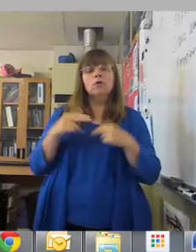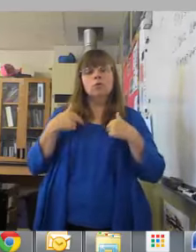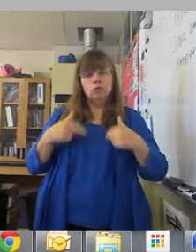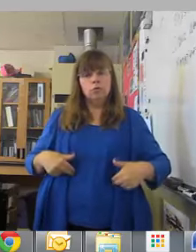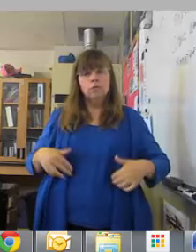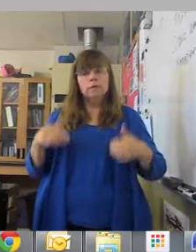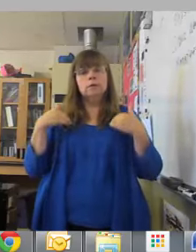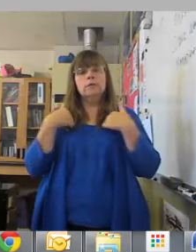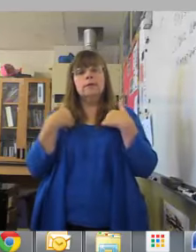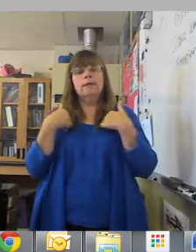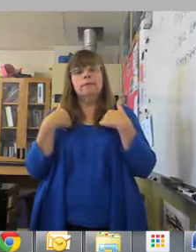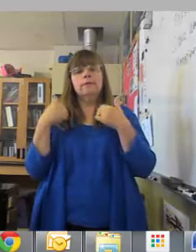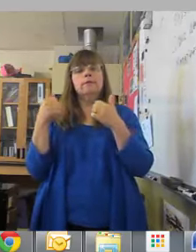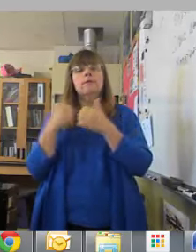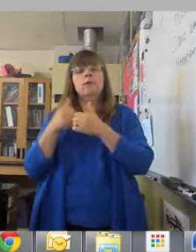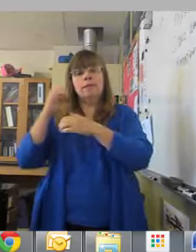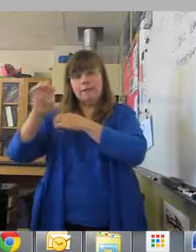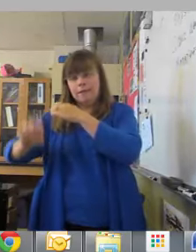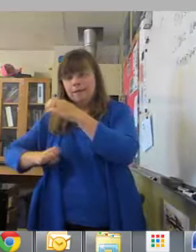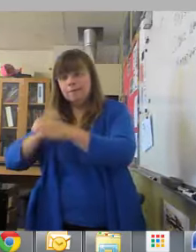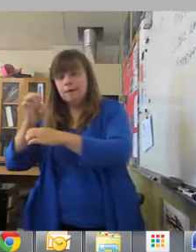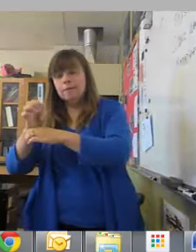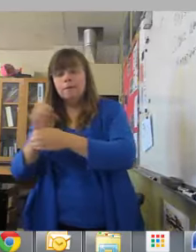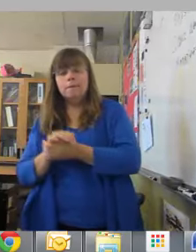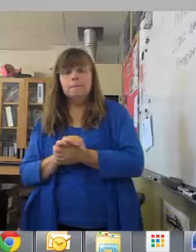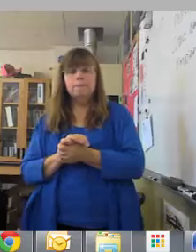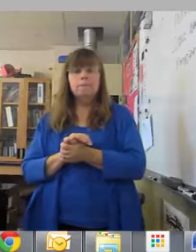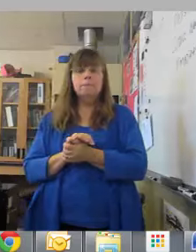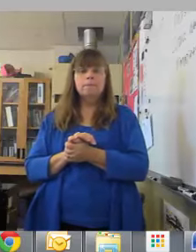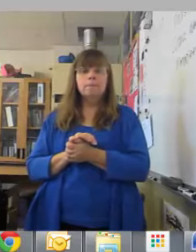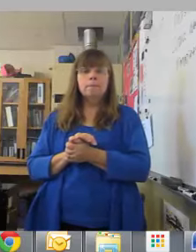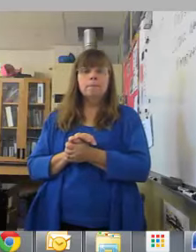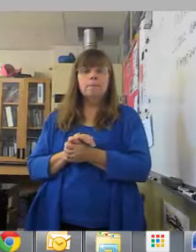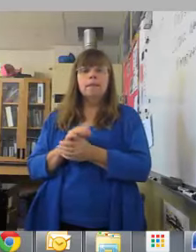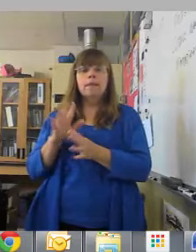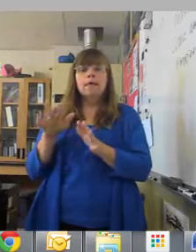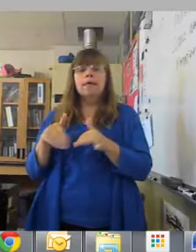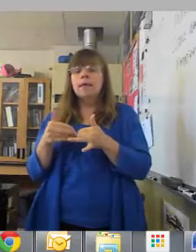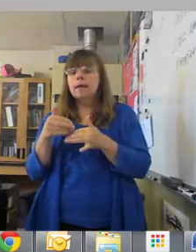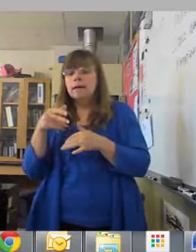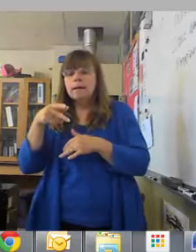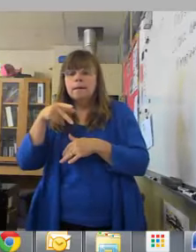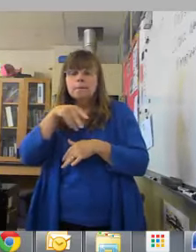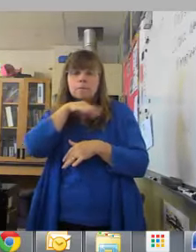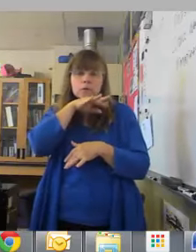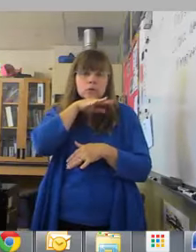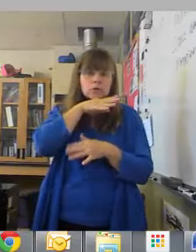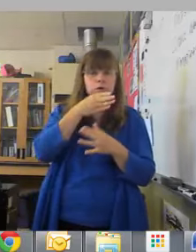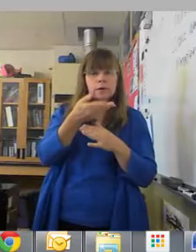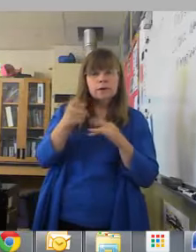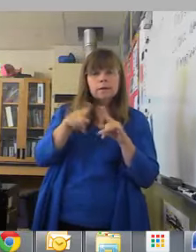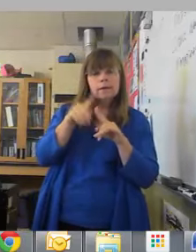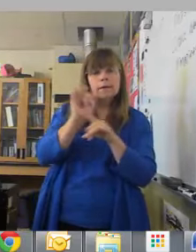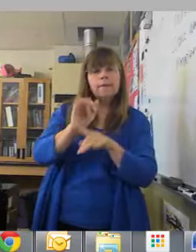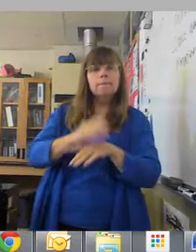animals or with the environment. So humans with the environment, like pollution and things like that.